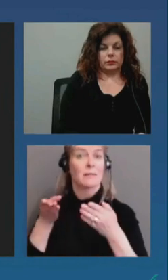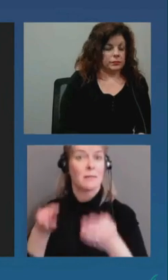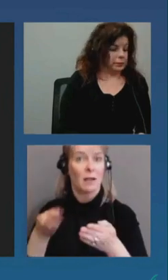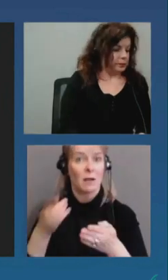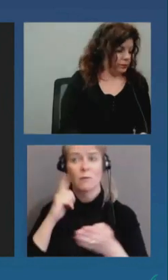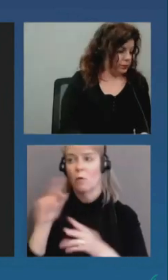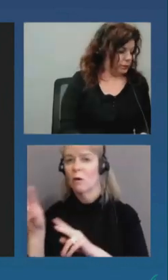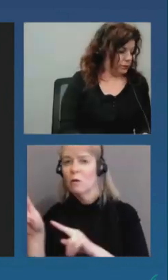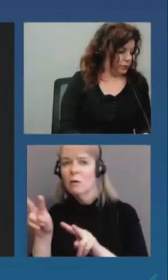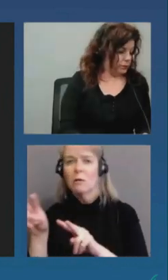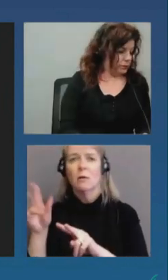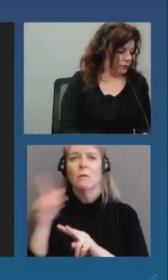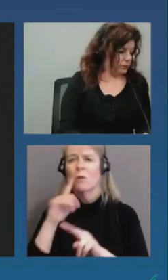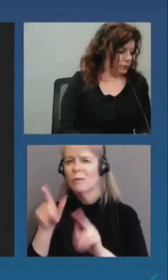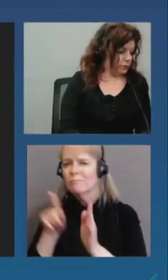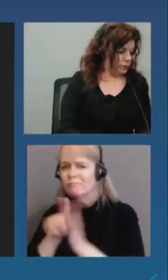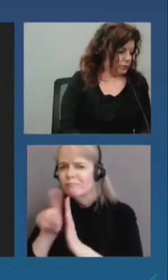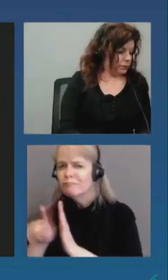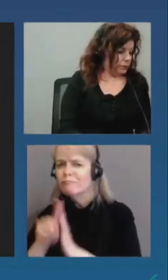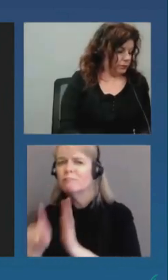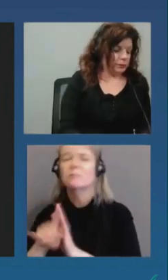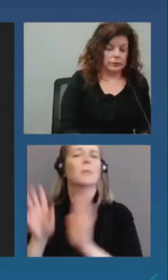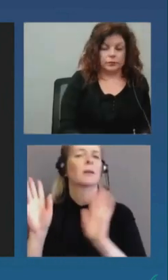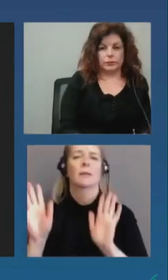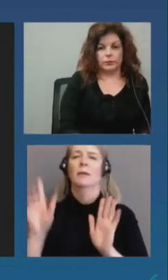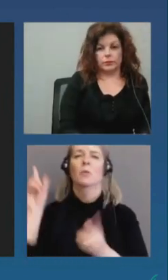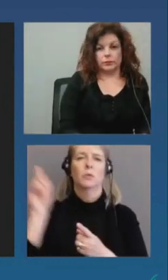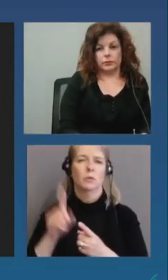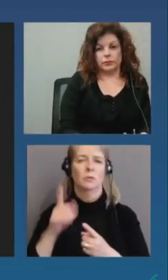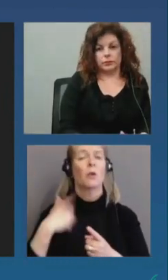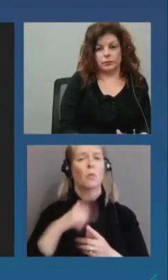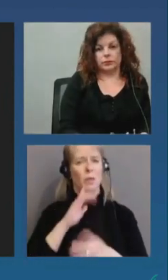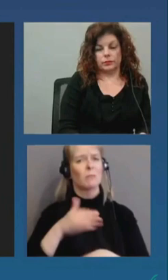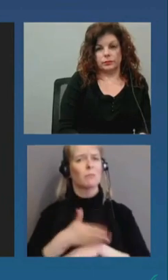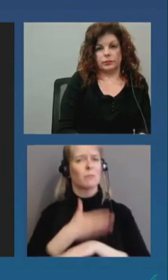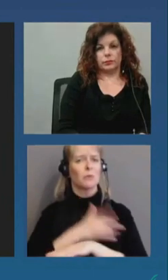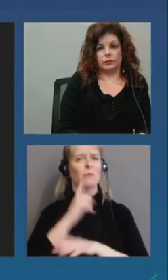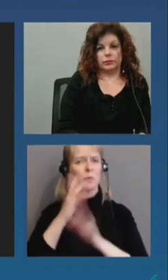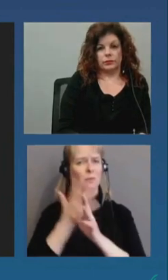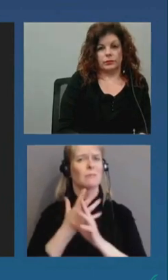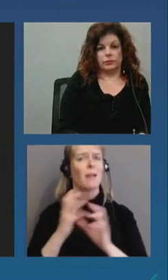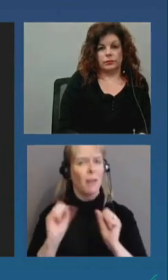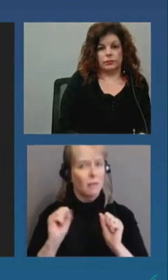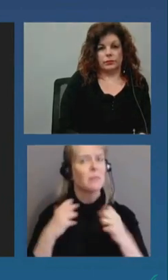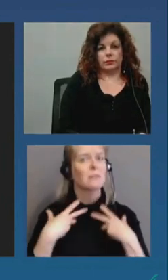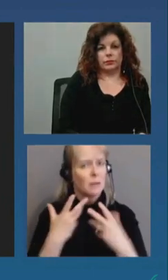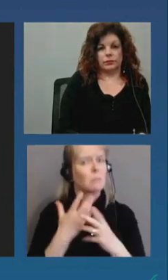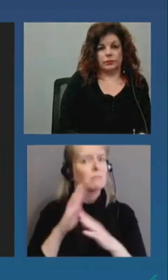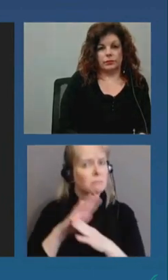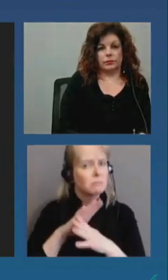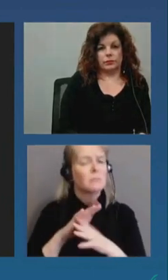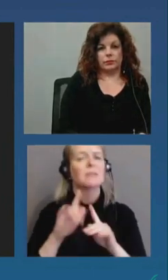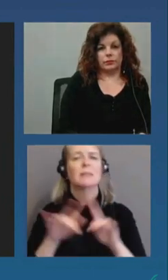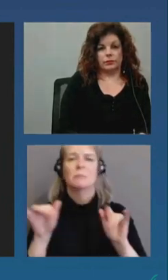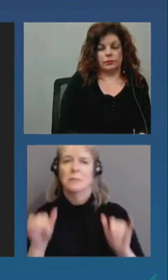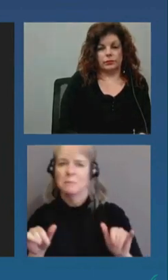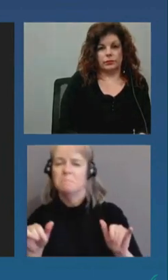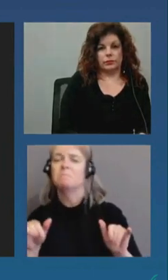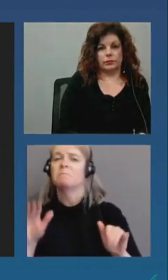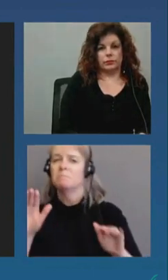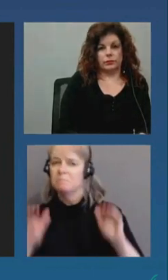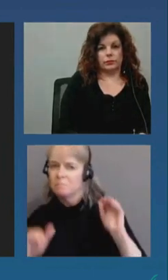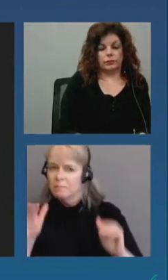we've reduced the health safety issues for our members and the community members while still maintaining a very effective posture around